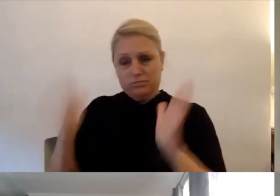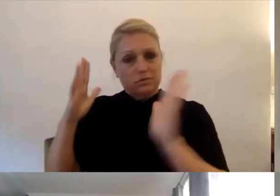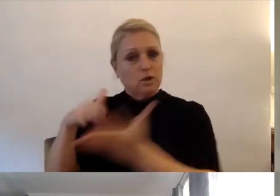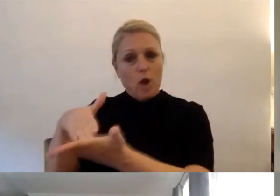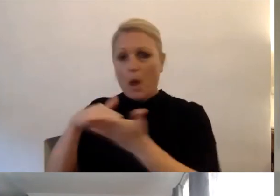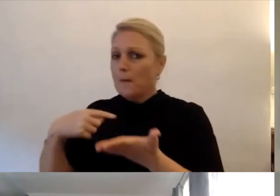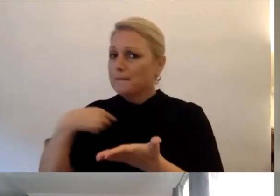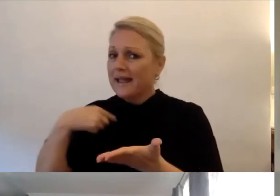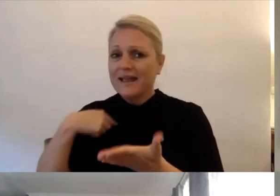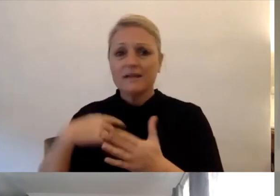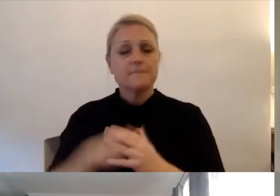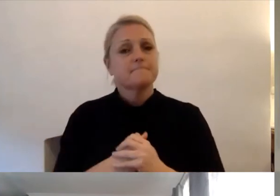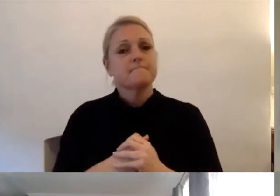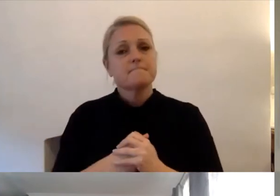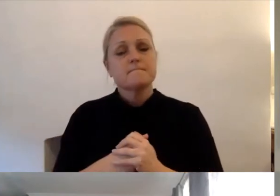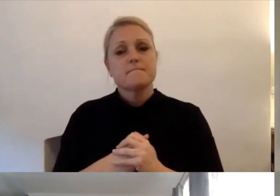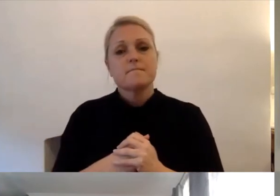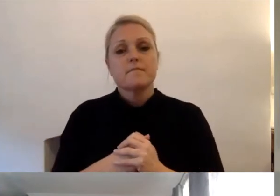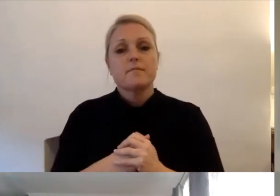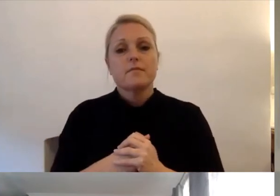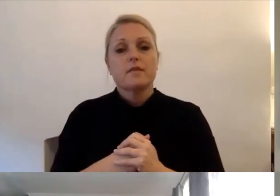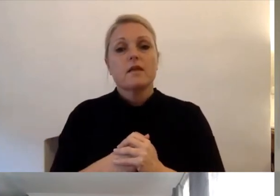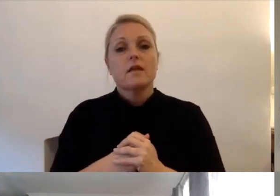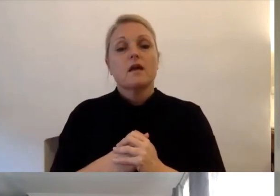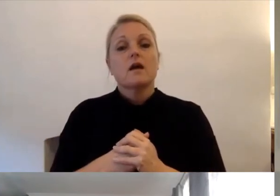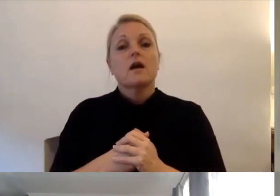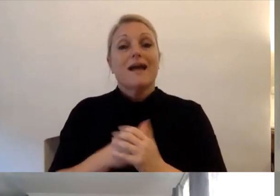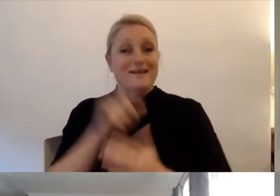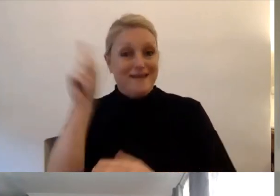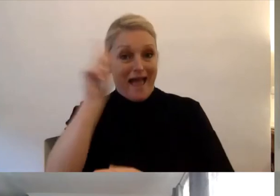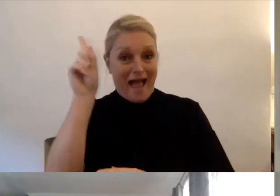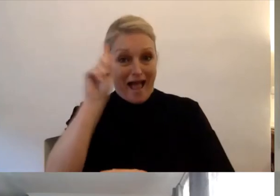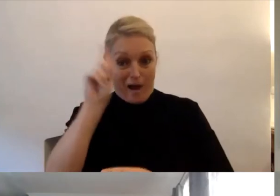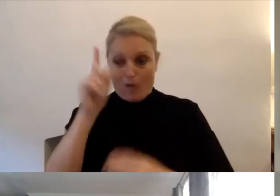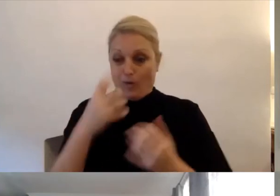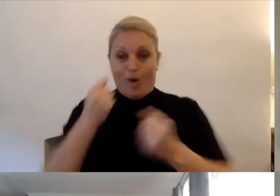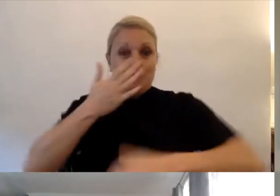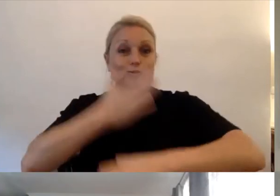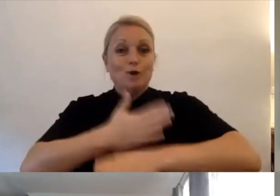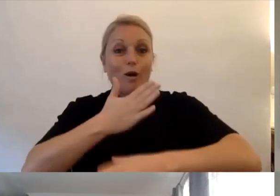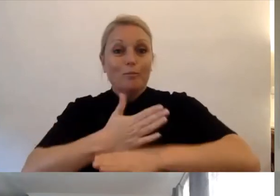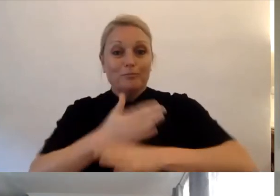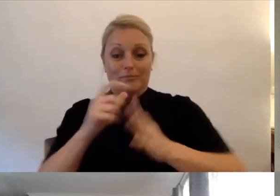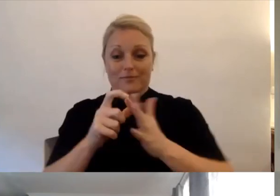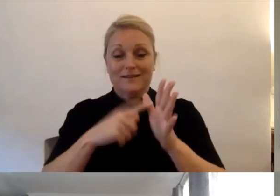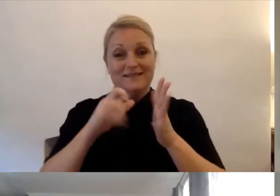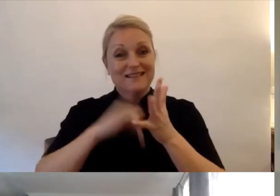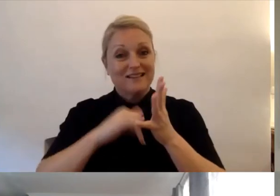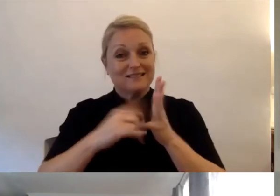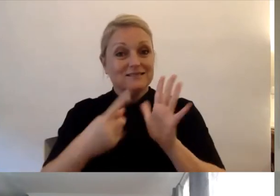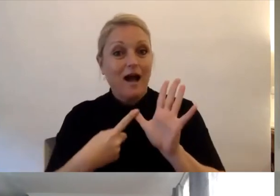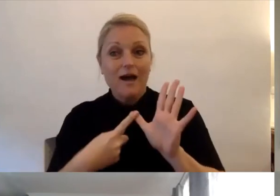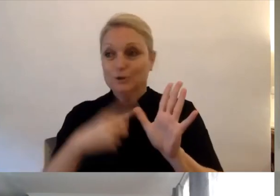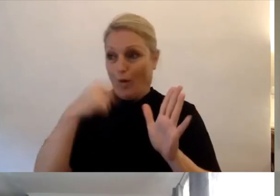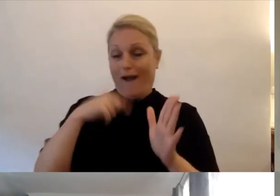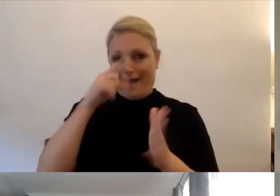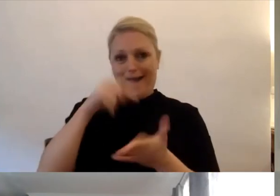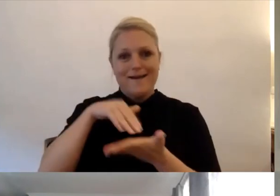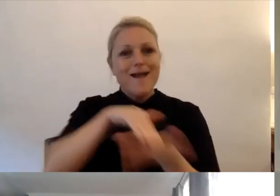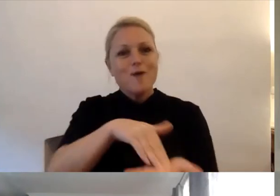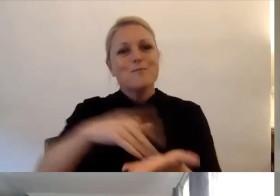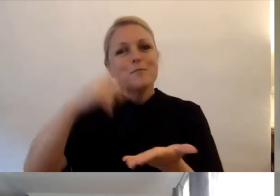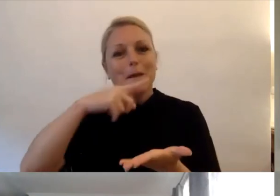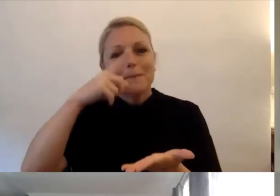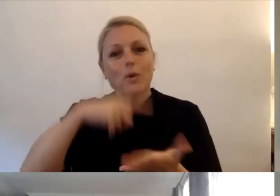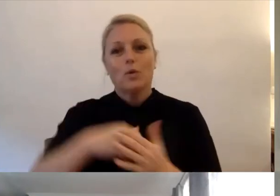Joining DAXA team means I get to help other people have the positive experience. DAXA wants to help